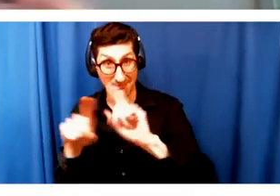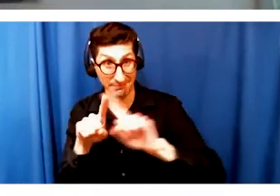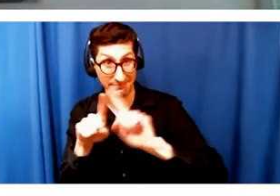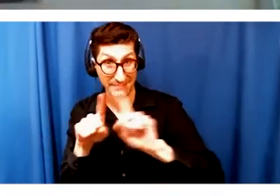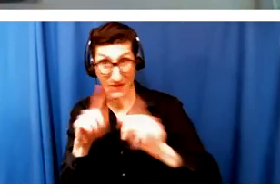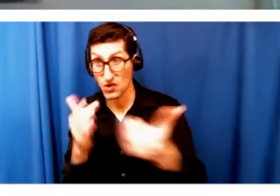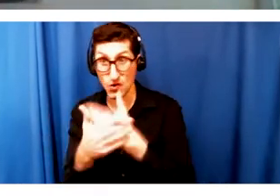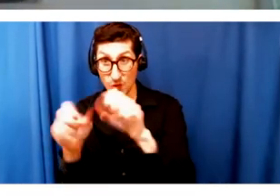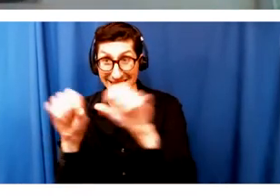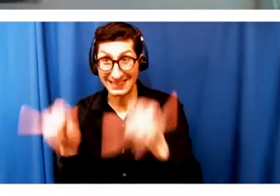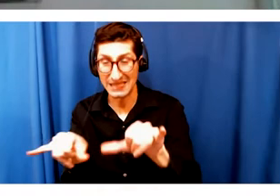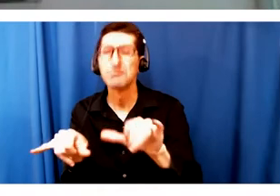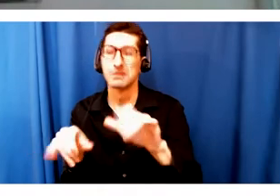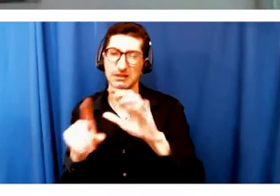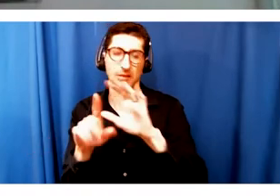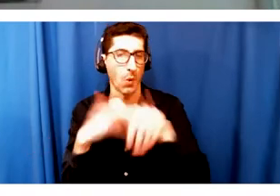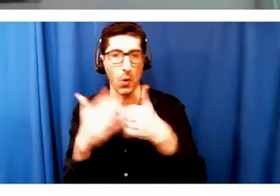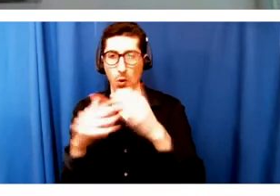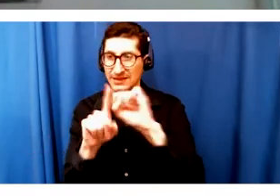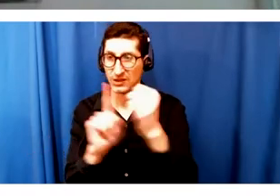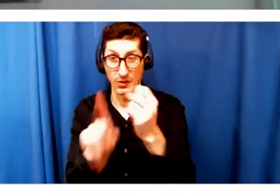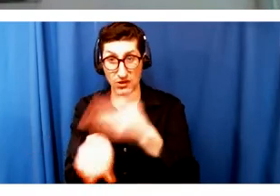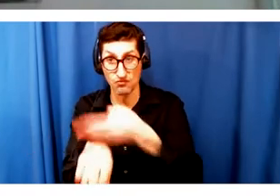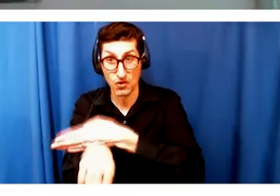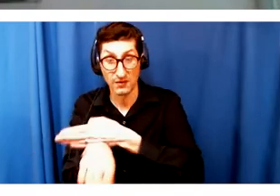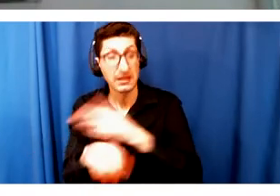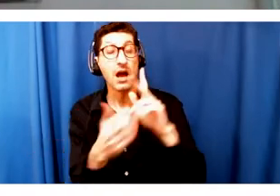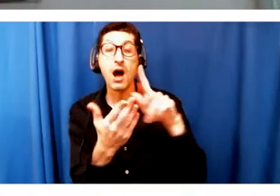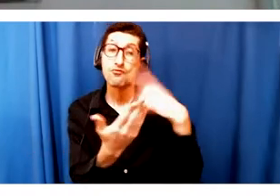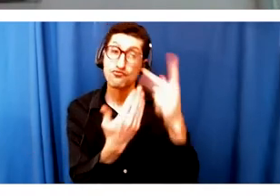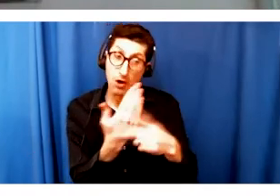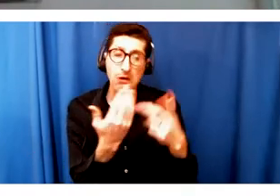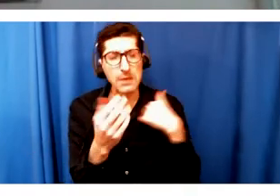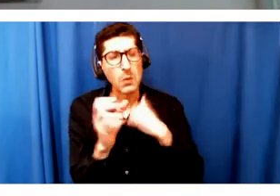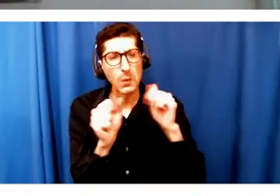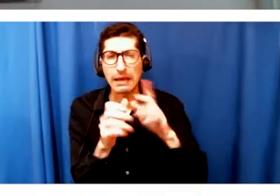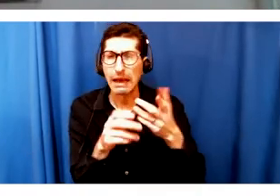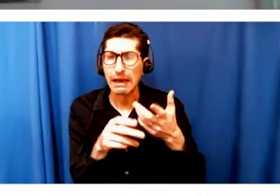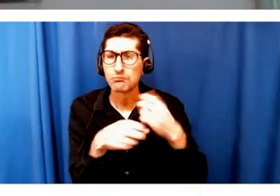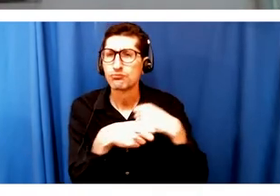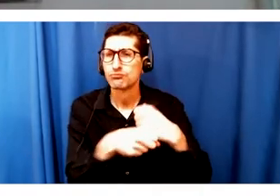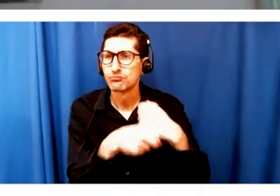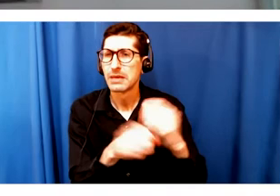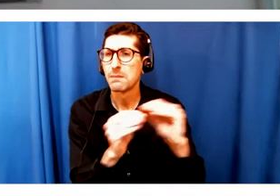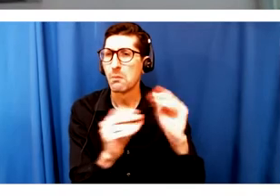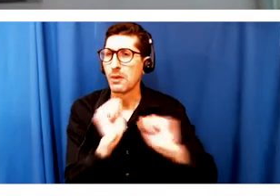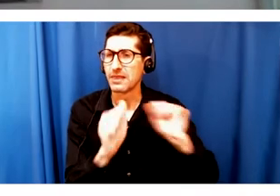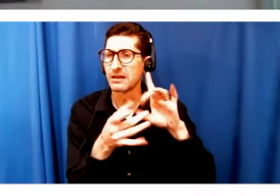Programming, I think, is fairly easy. We can certainly do more shows about BIPOCs. We can certainly start developing more